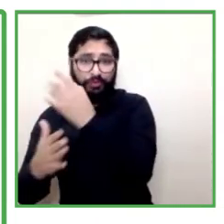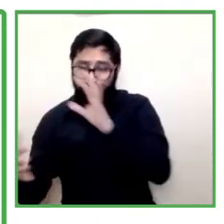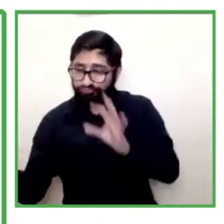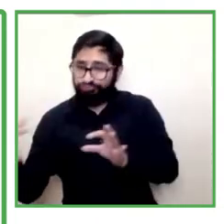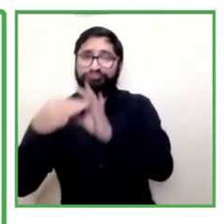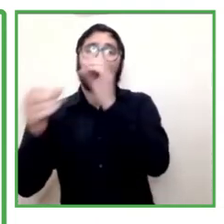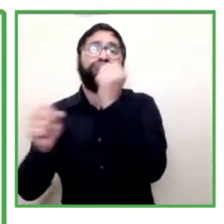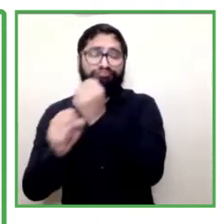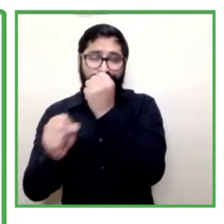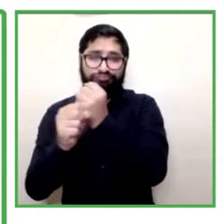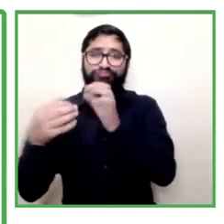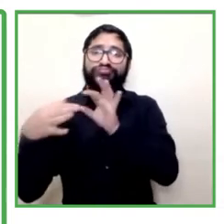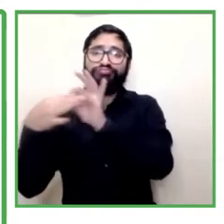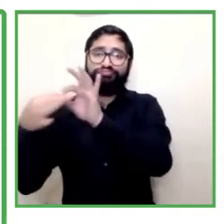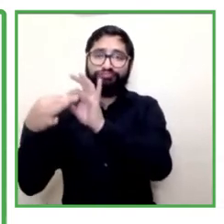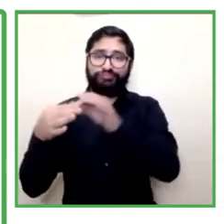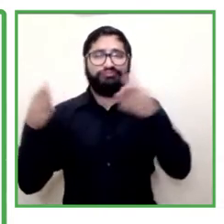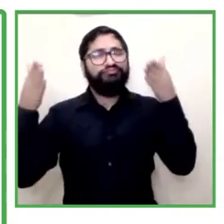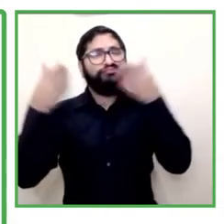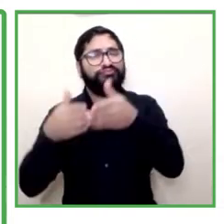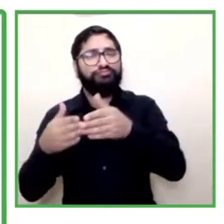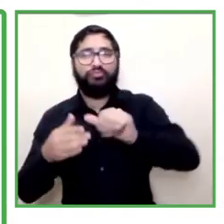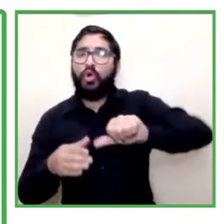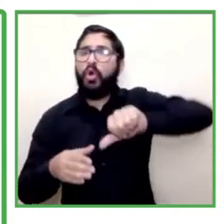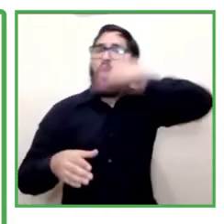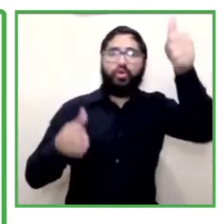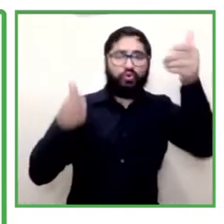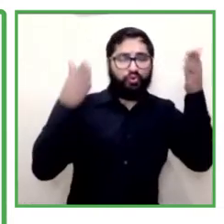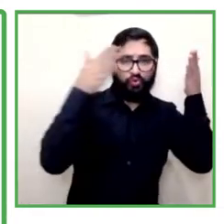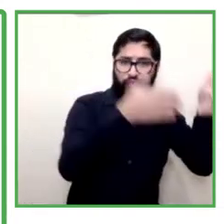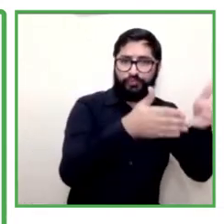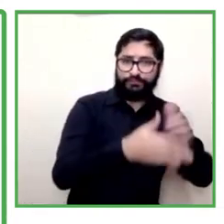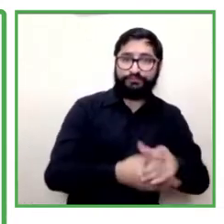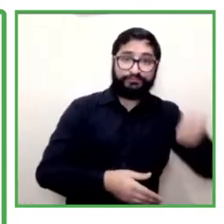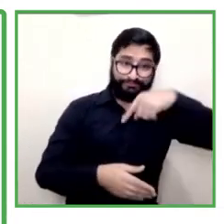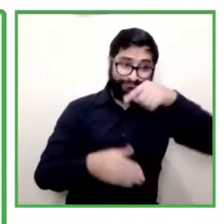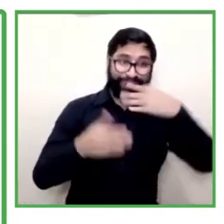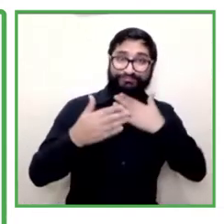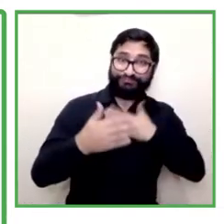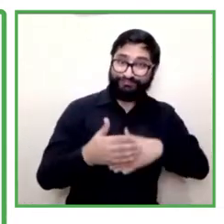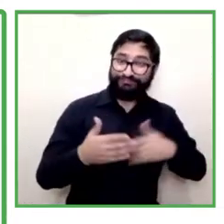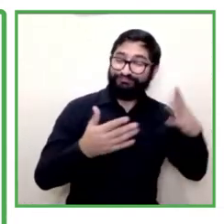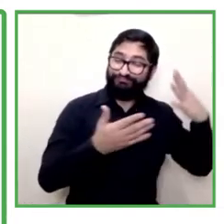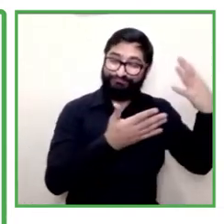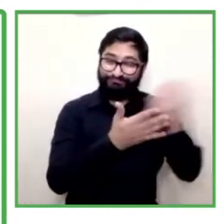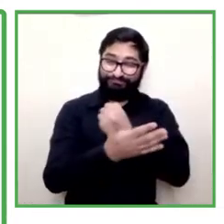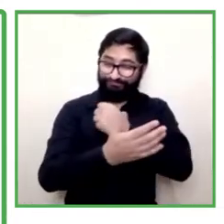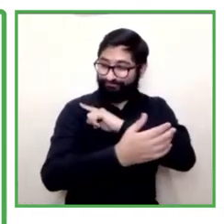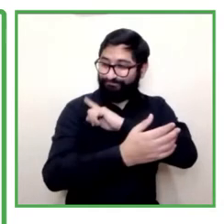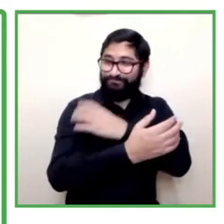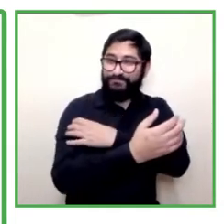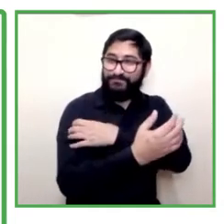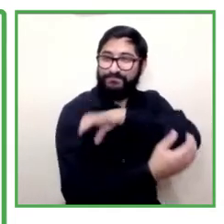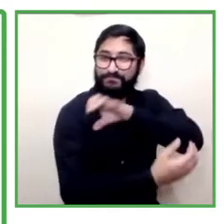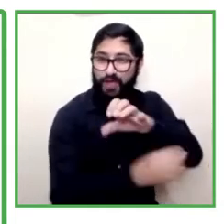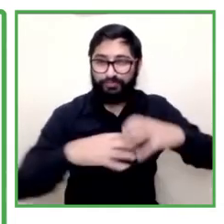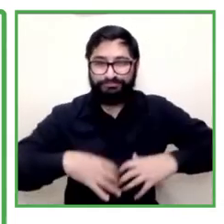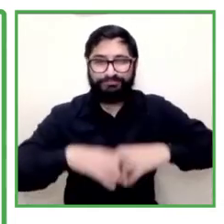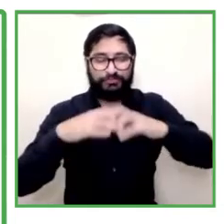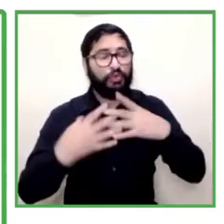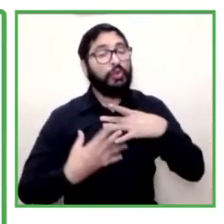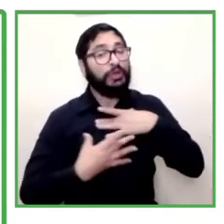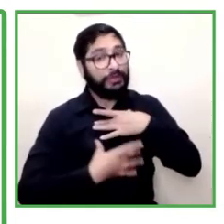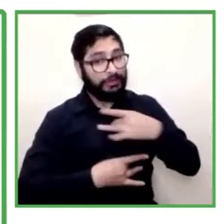another aspect in the inclusion practices is that we strengthen the interest